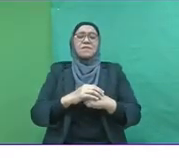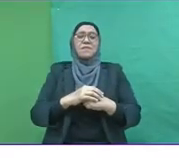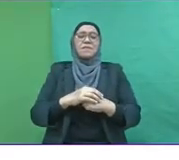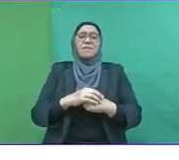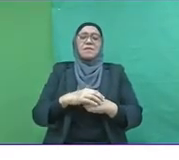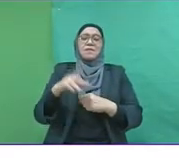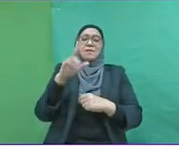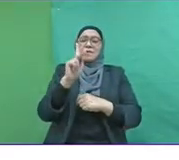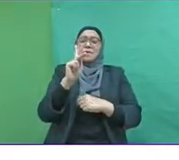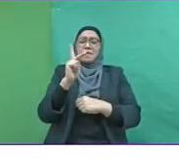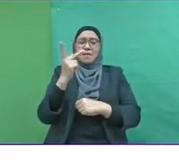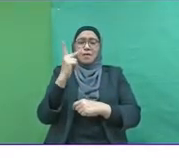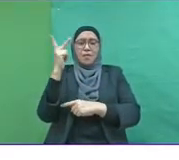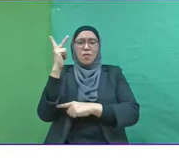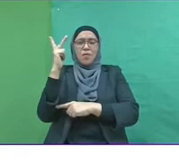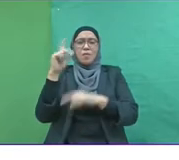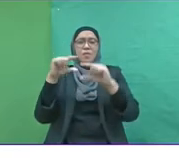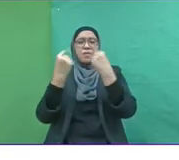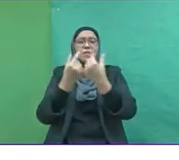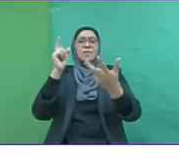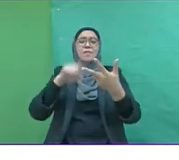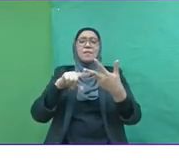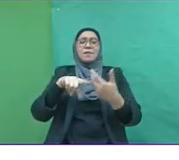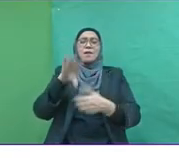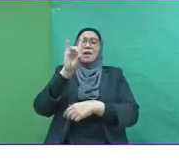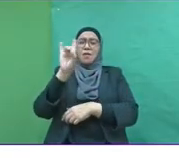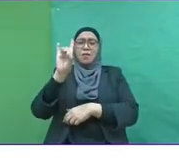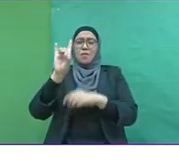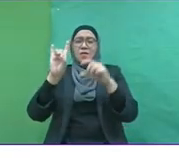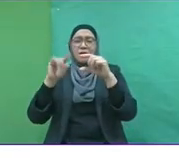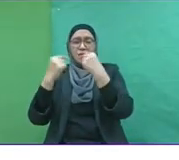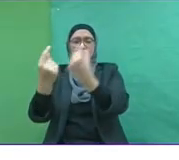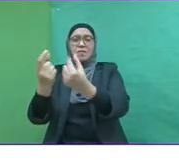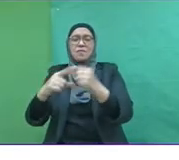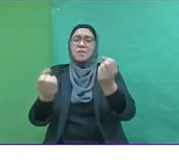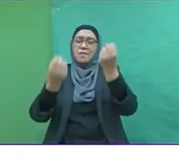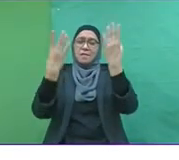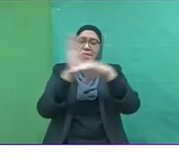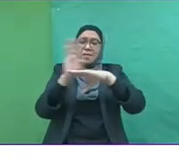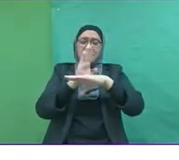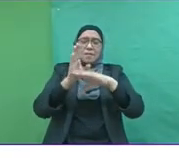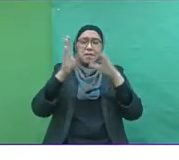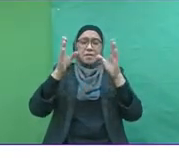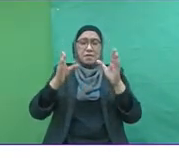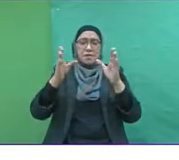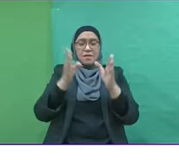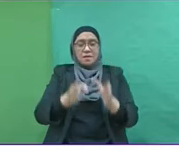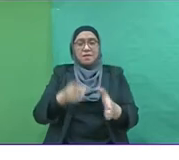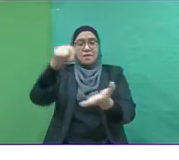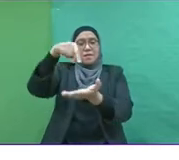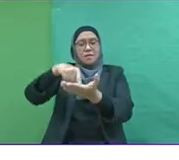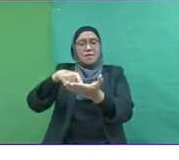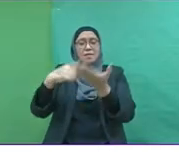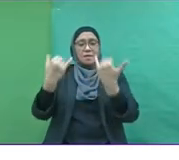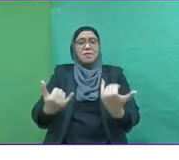or the KRK of Kuala Lumpur, Kepong Group, and the IOI Group. Many of these enterprises are